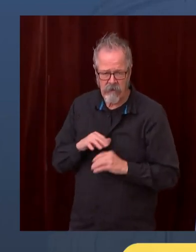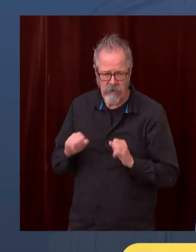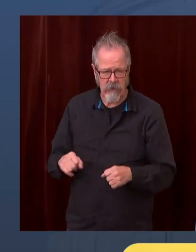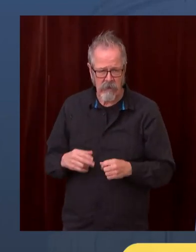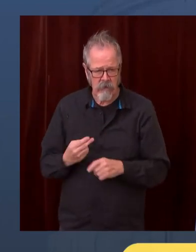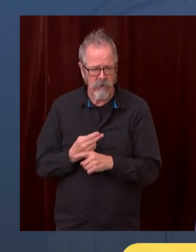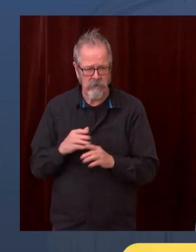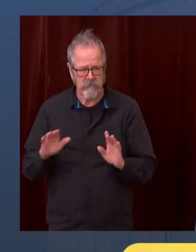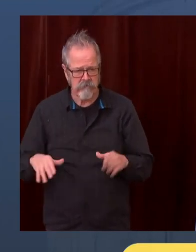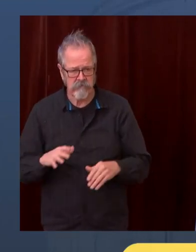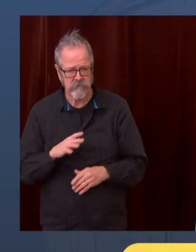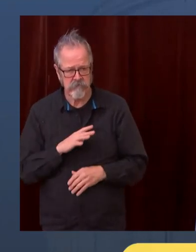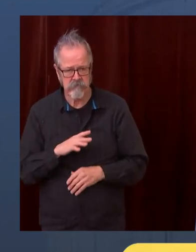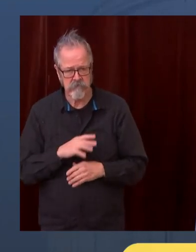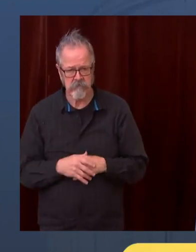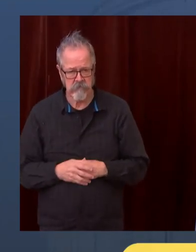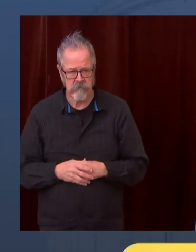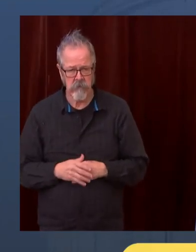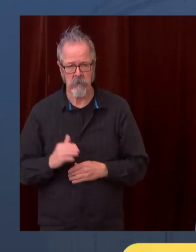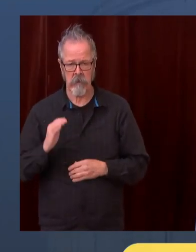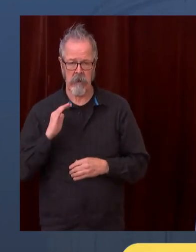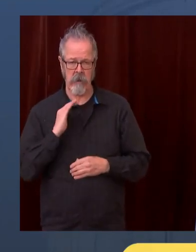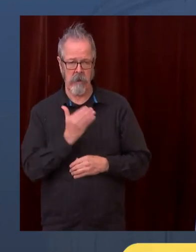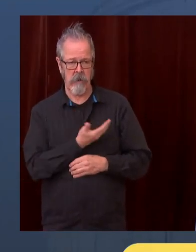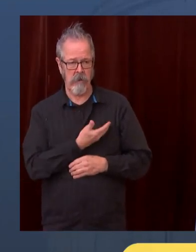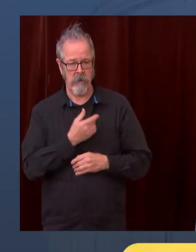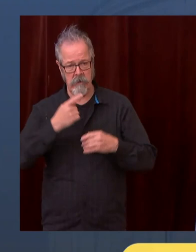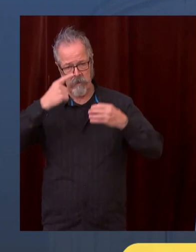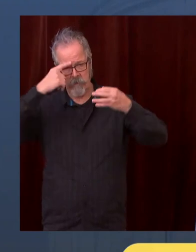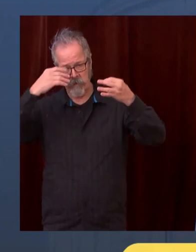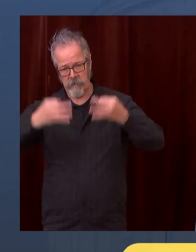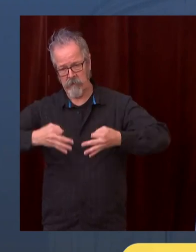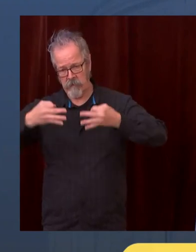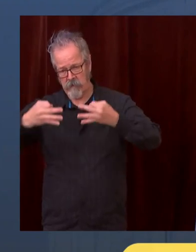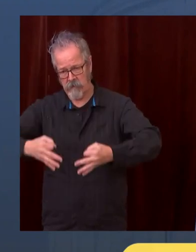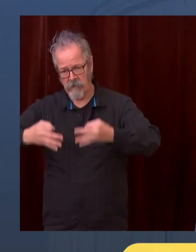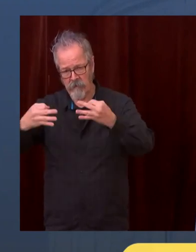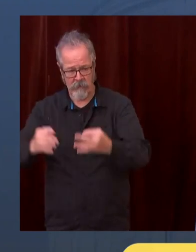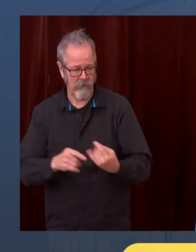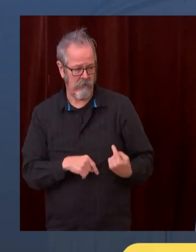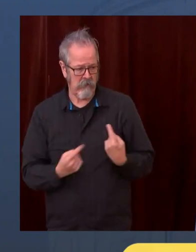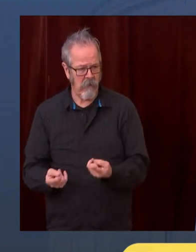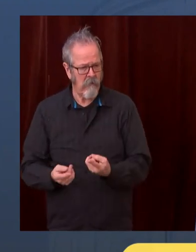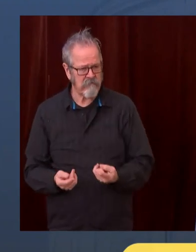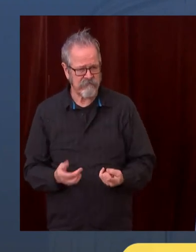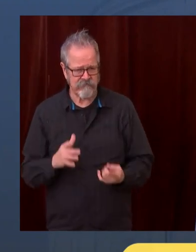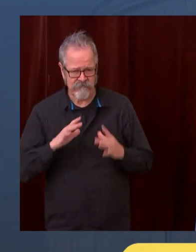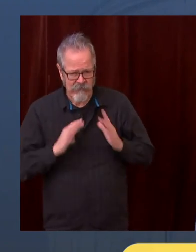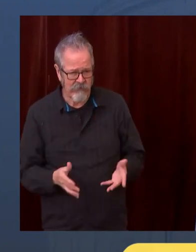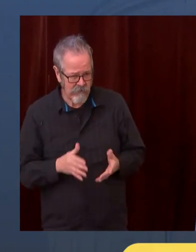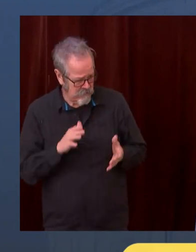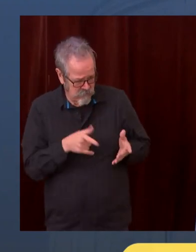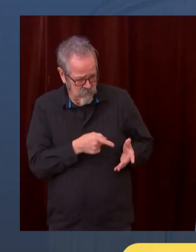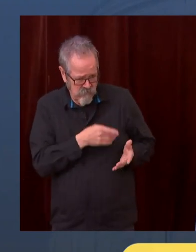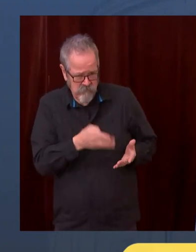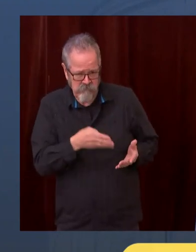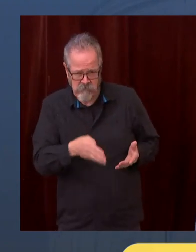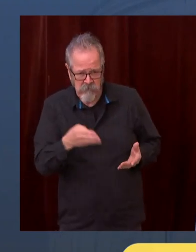has worked quite well. We reserved enough to deal with unanticipated